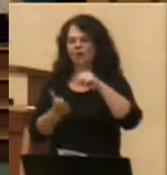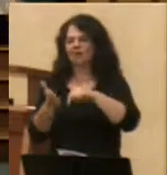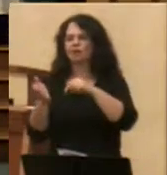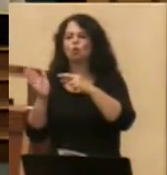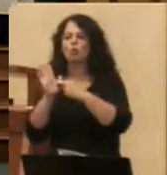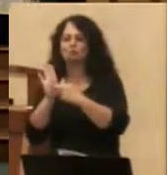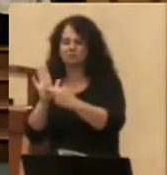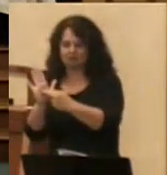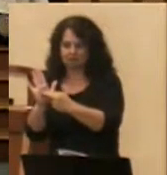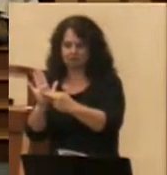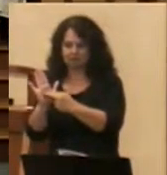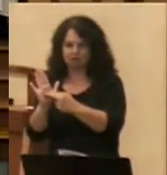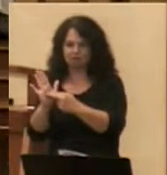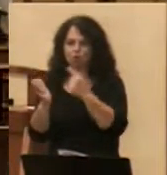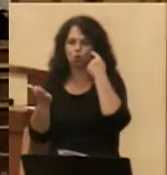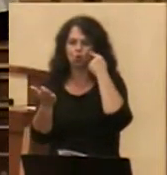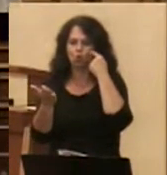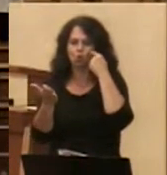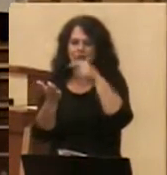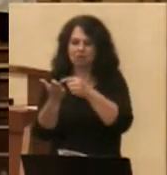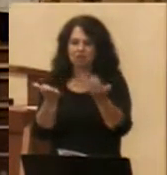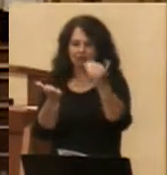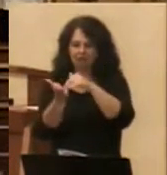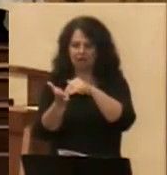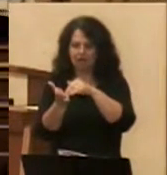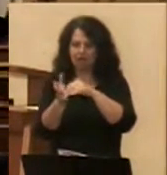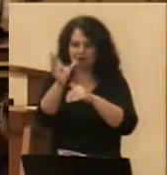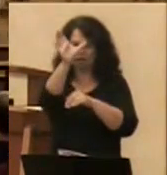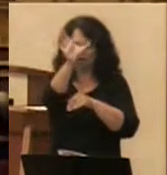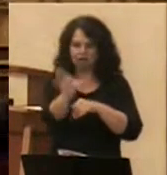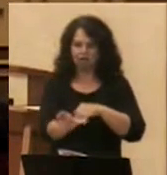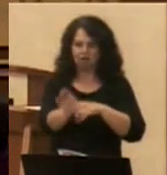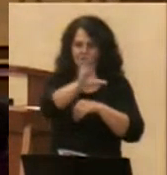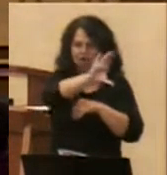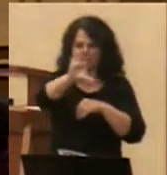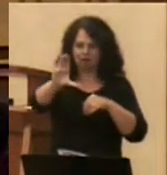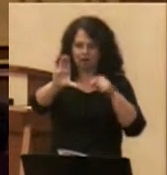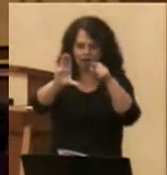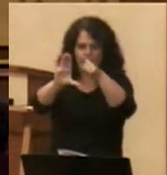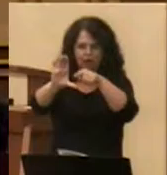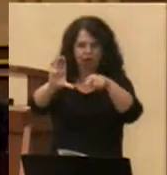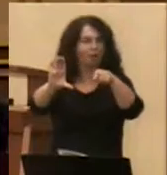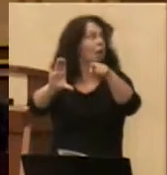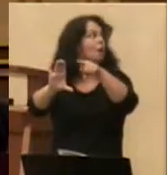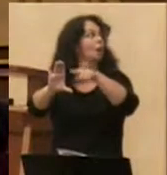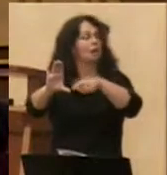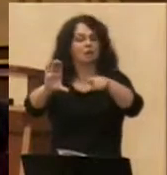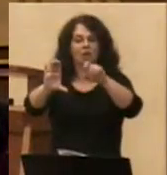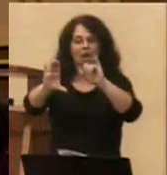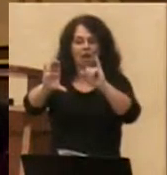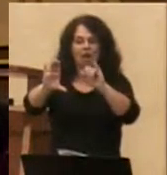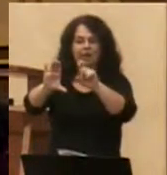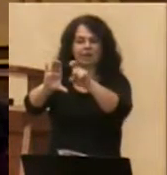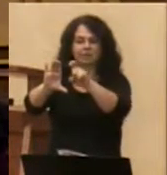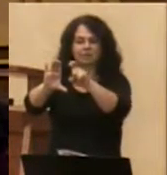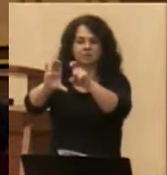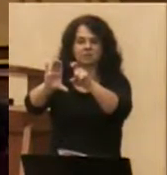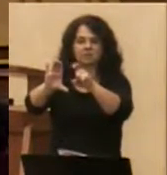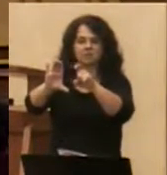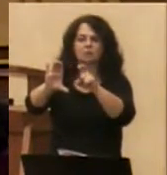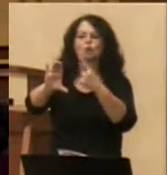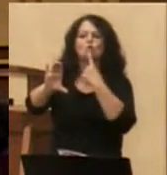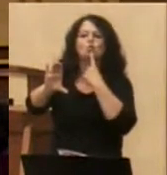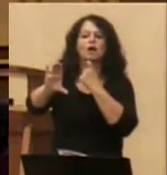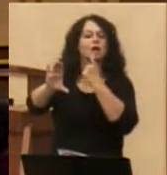note right in the middle, The two initials of Jesus in red,